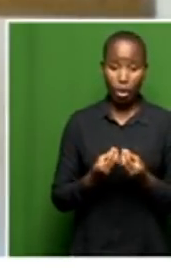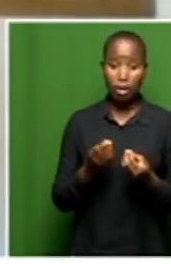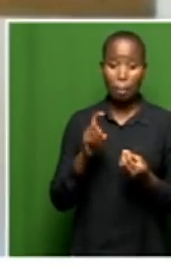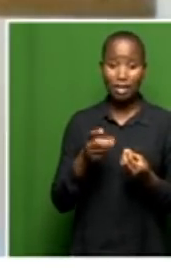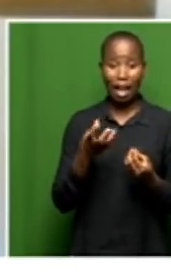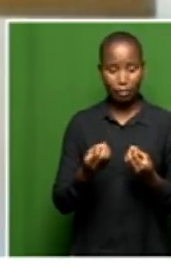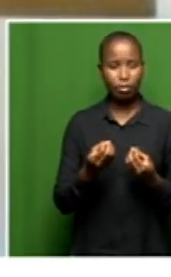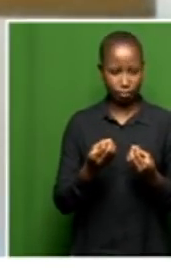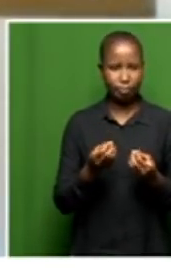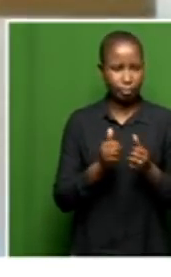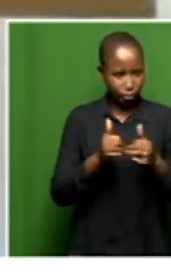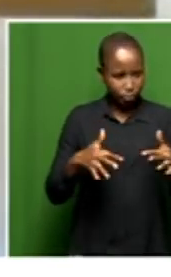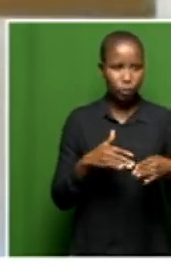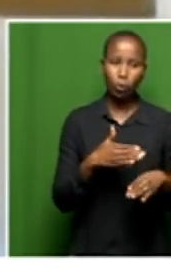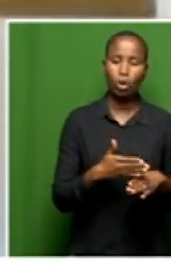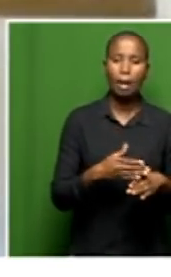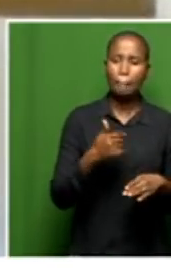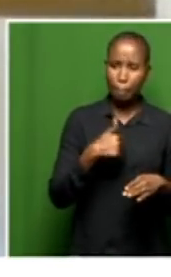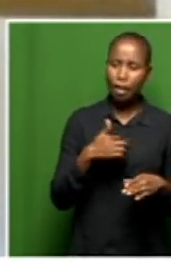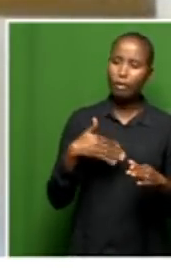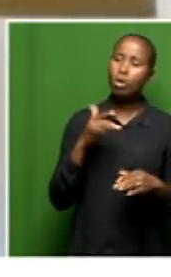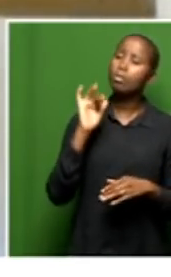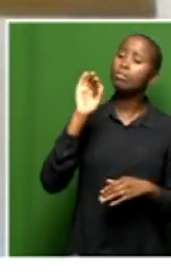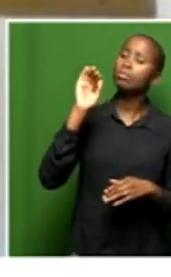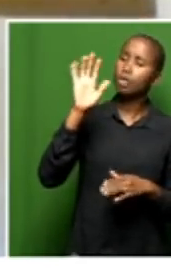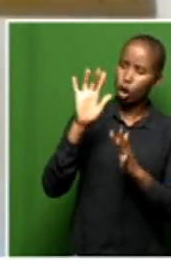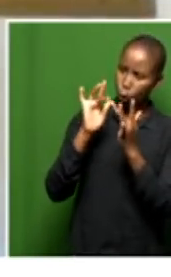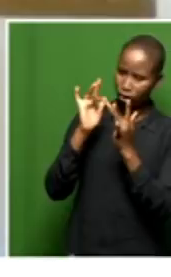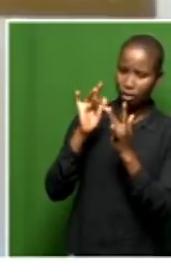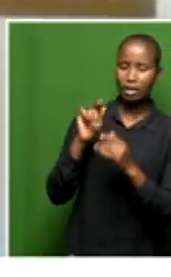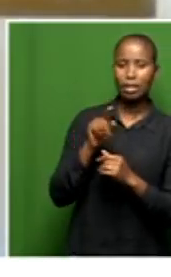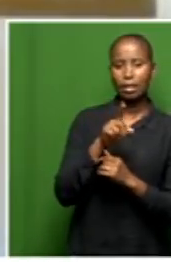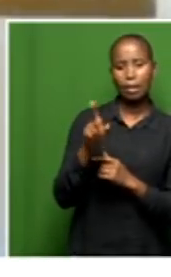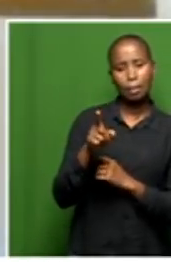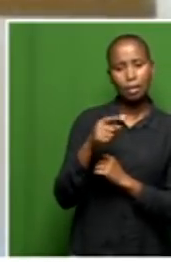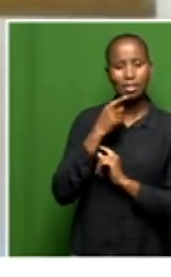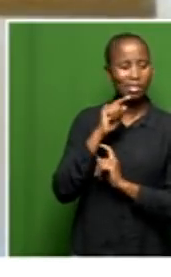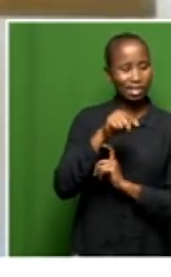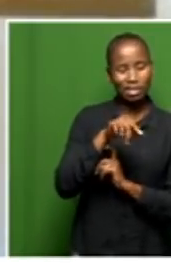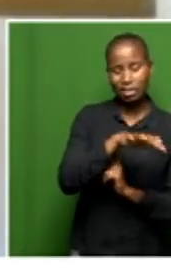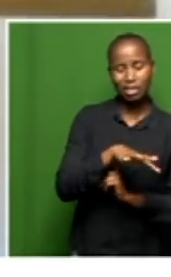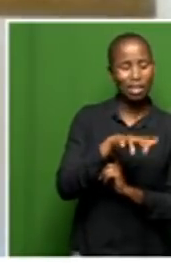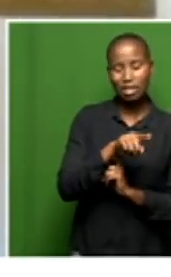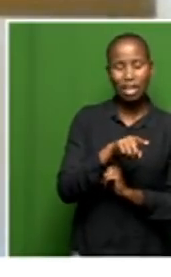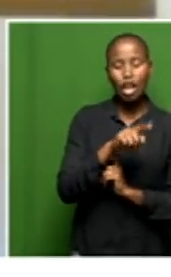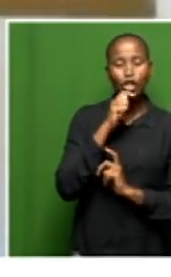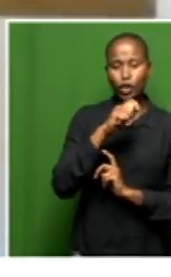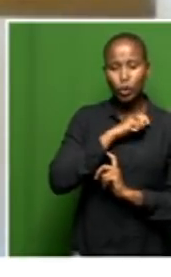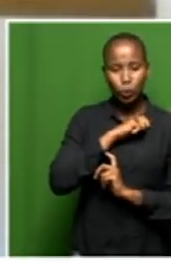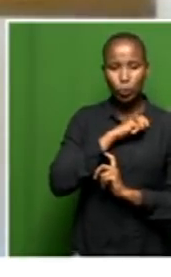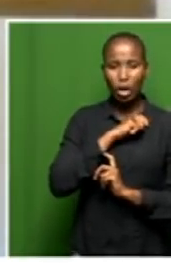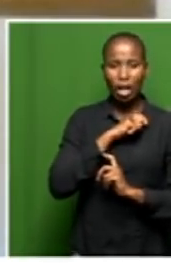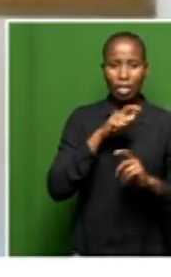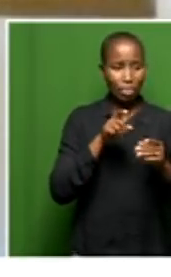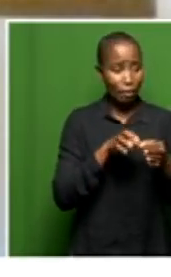carports. I immediately contacted them and said, the quality of these carports was of such a nature that it's not one cent of